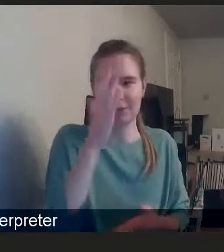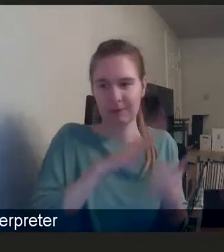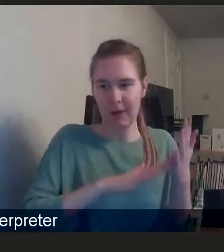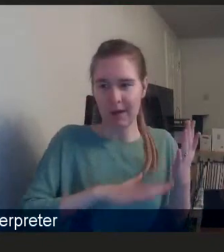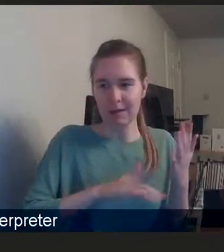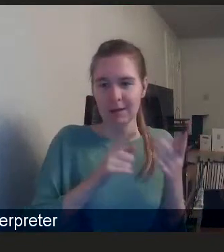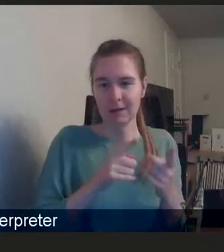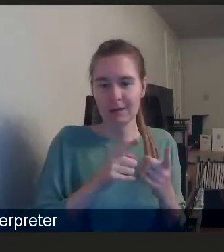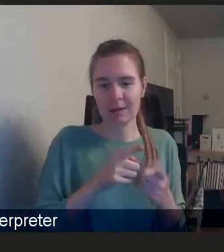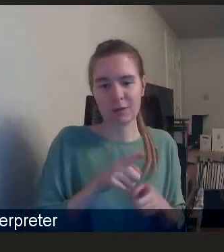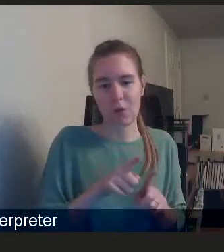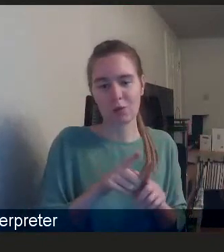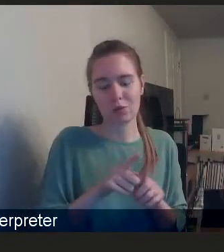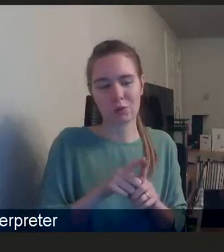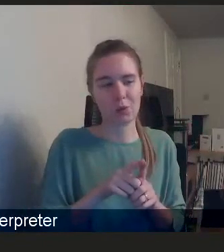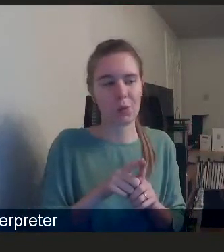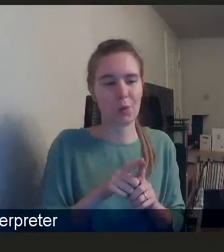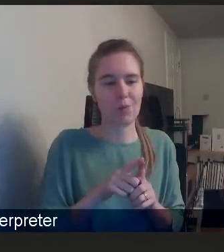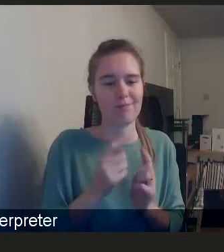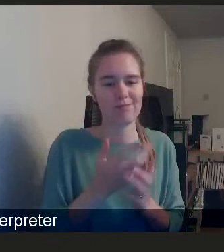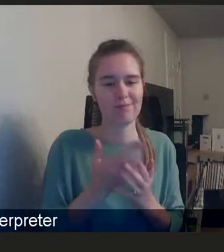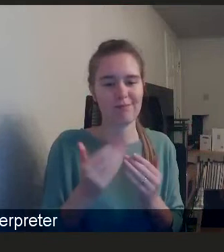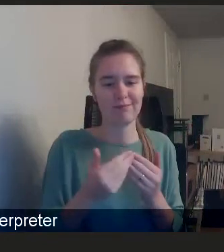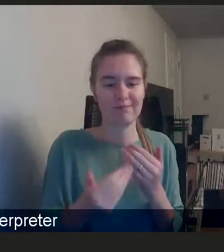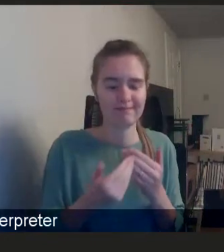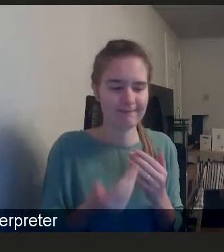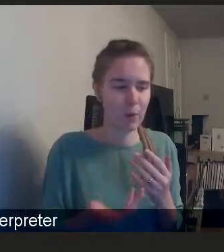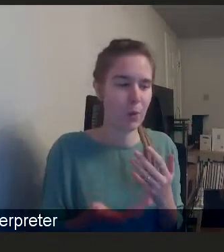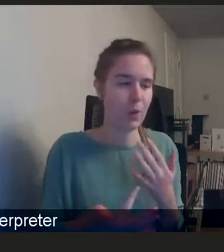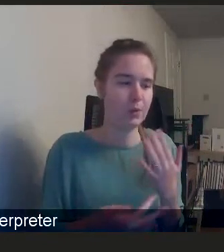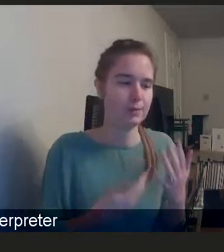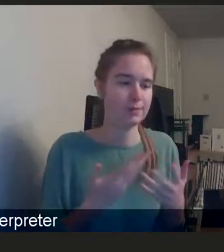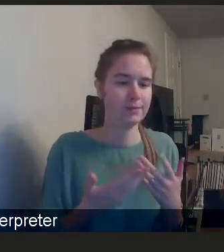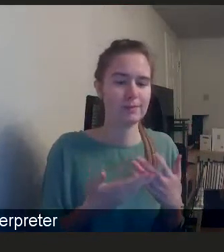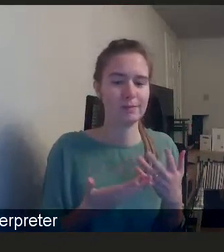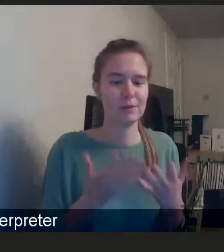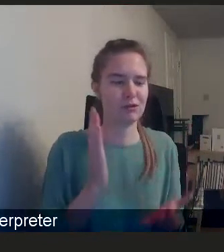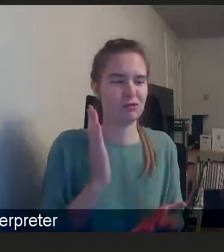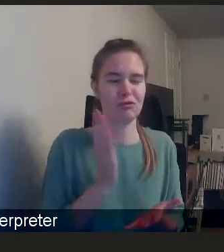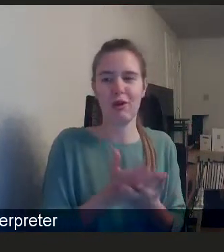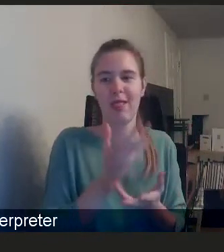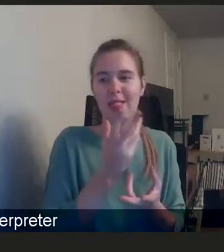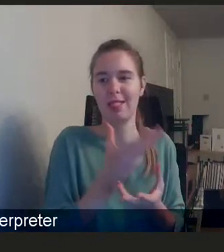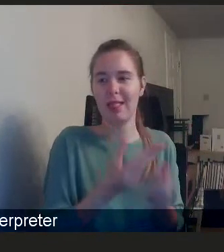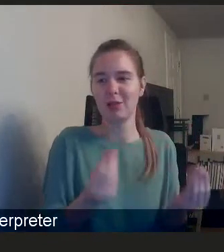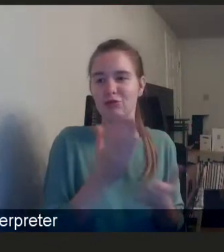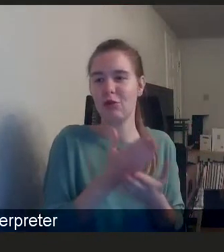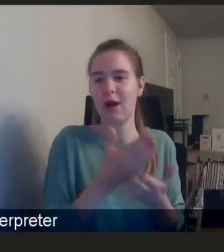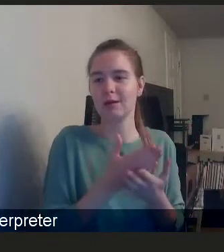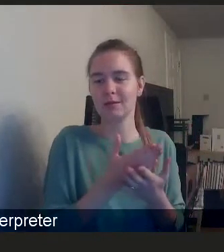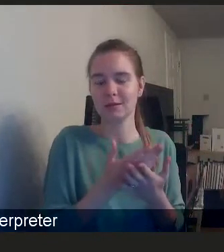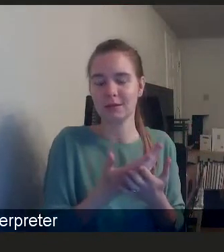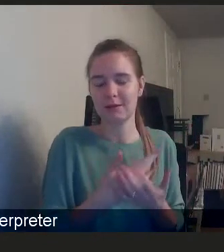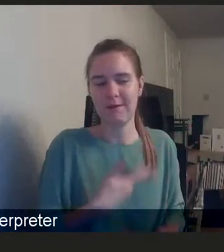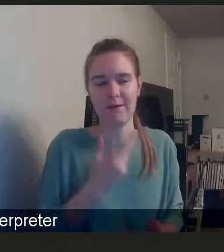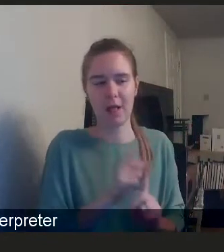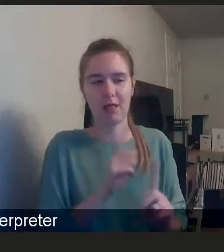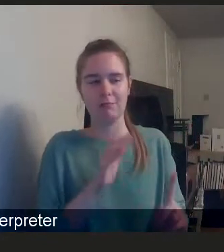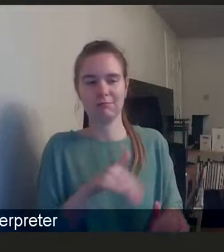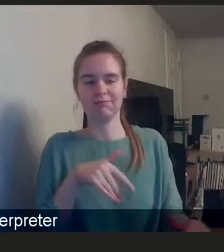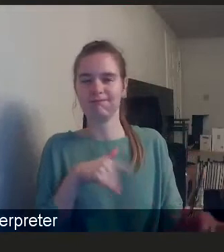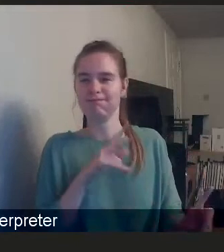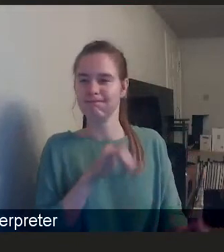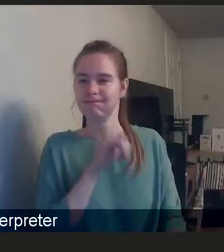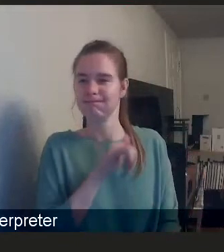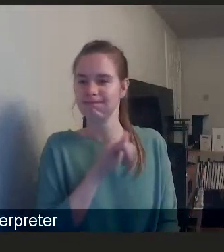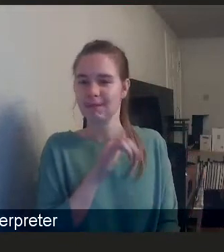there can be, you know, a significant amount of mistrust and distrust within services, particularly if an individual is